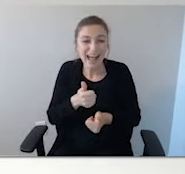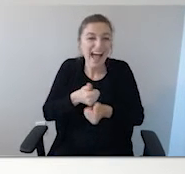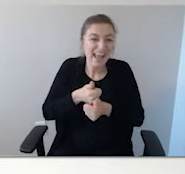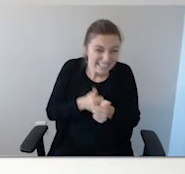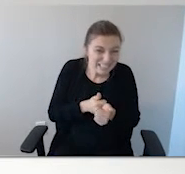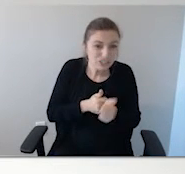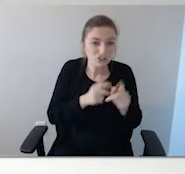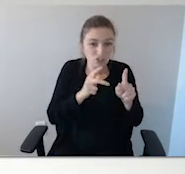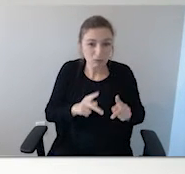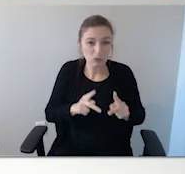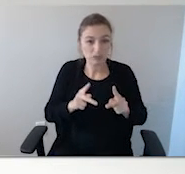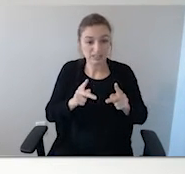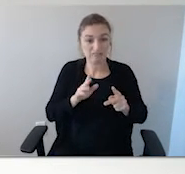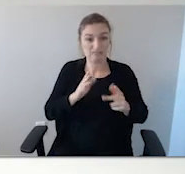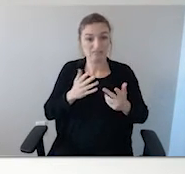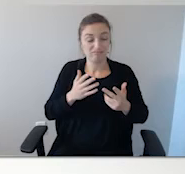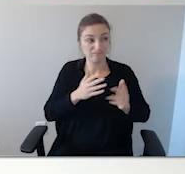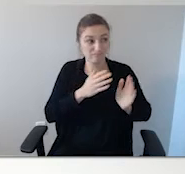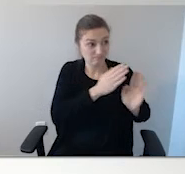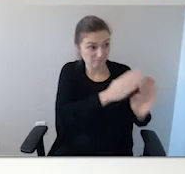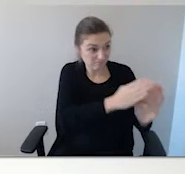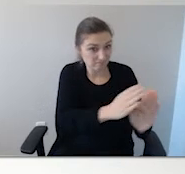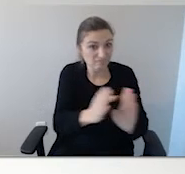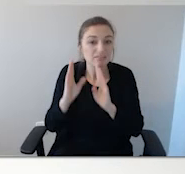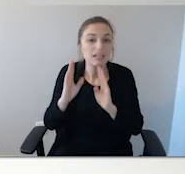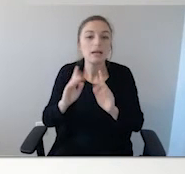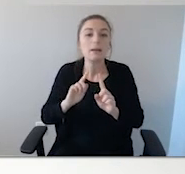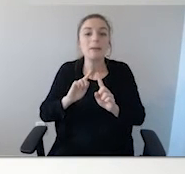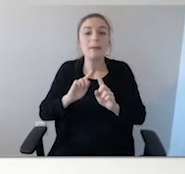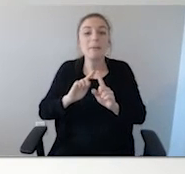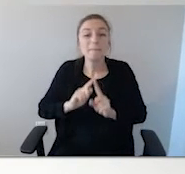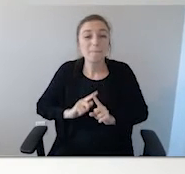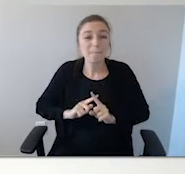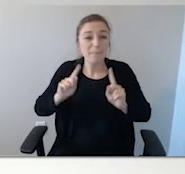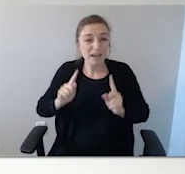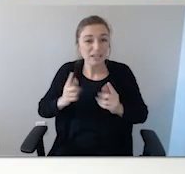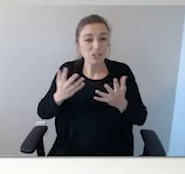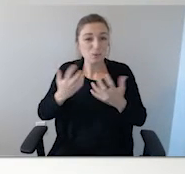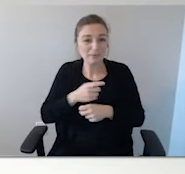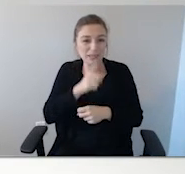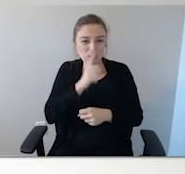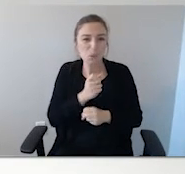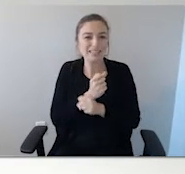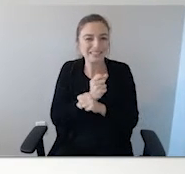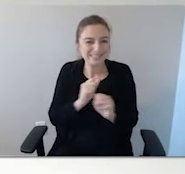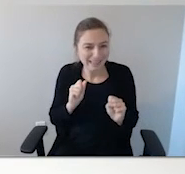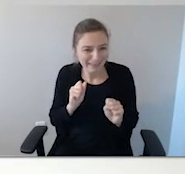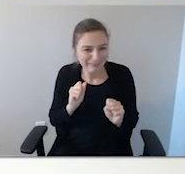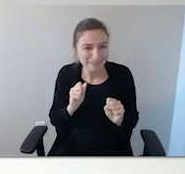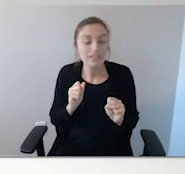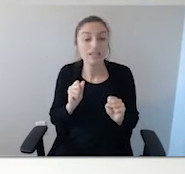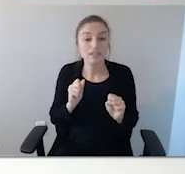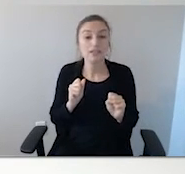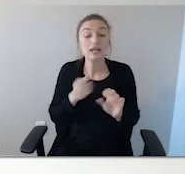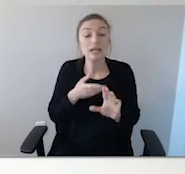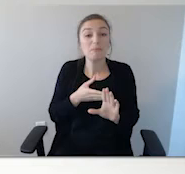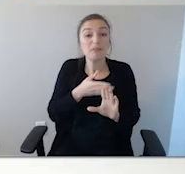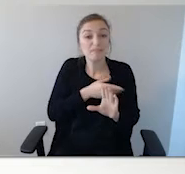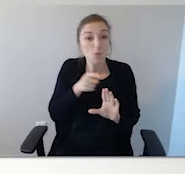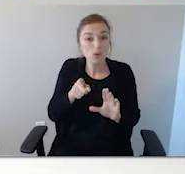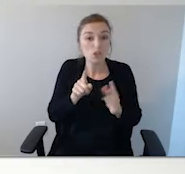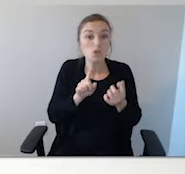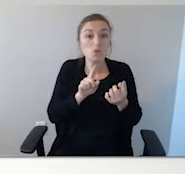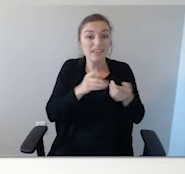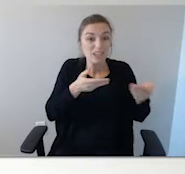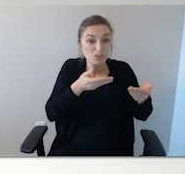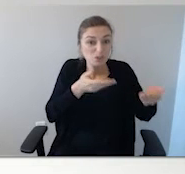not just everybody on the street. And prior to doing that, make sure you do a predator search. Because we don't want to inadvertently give somebody information they don't